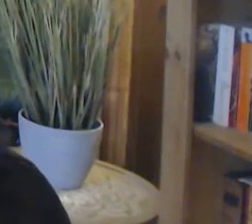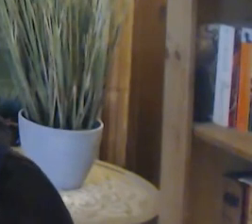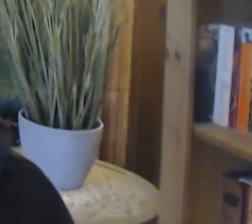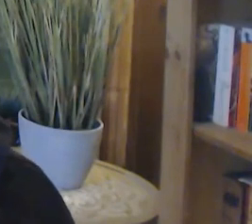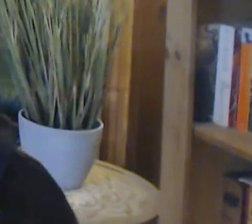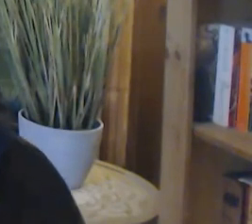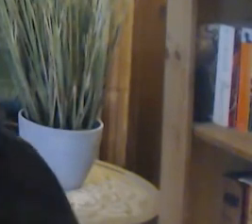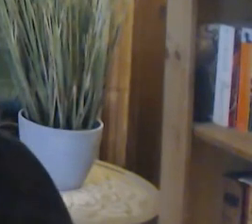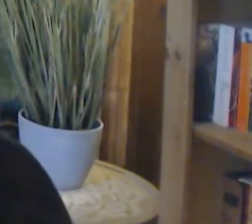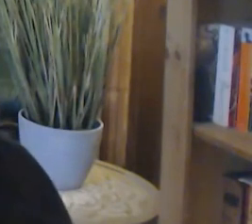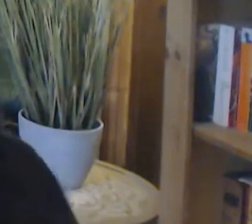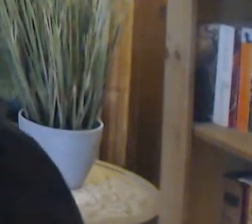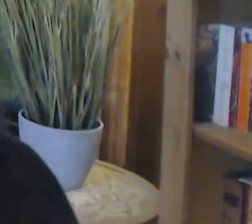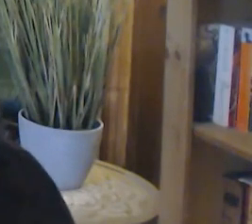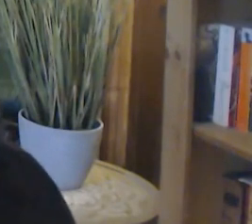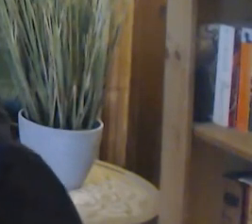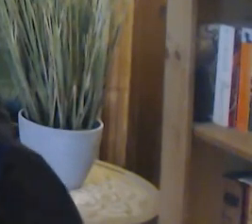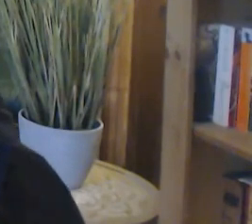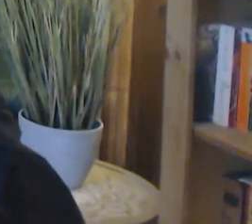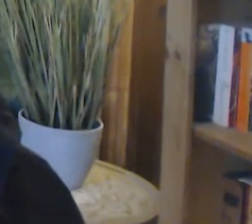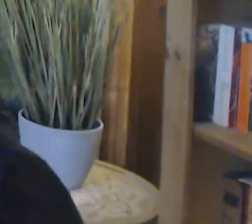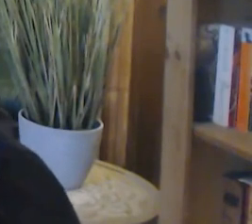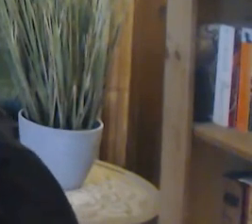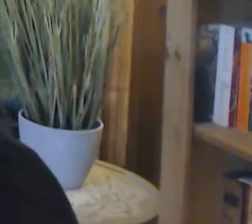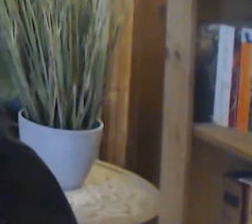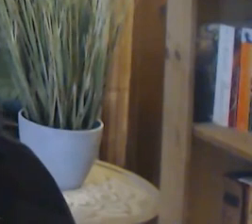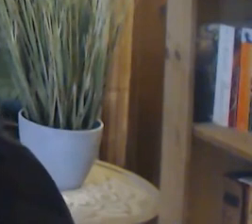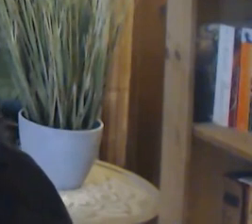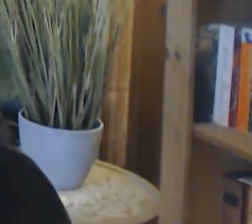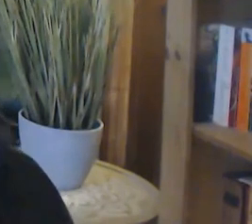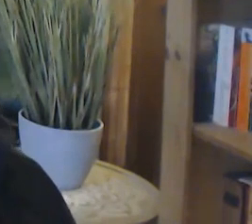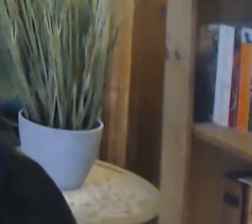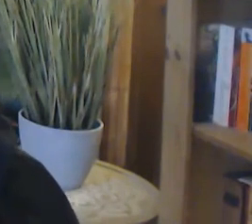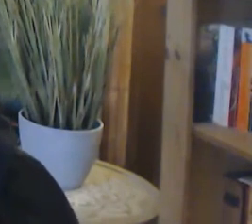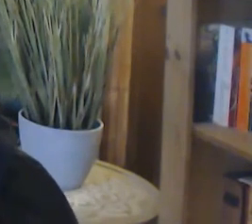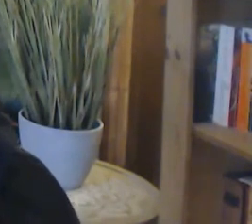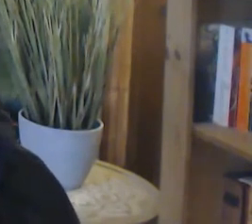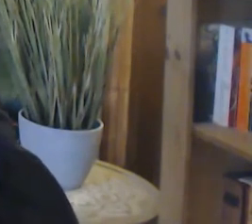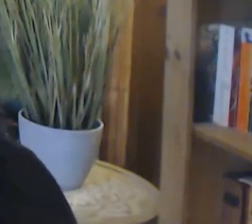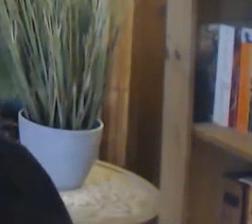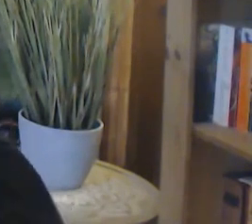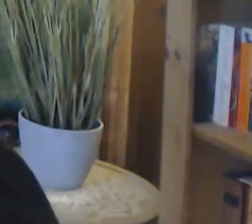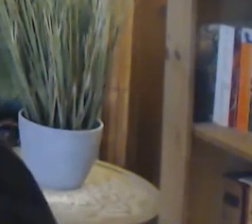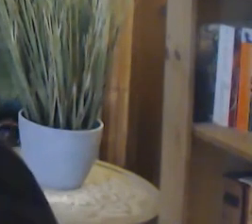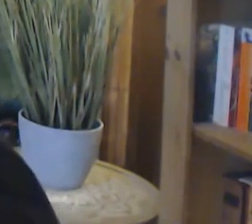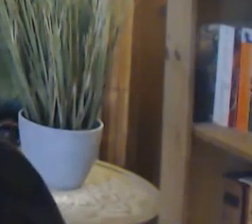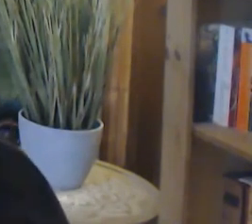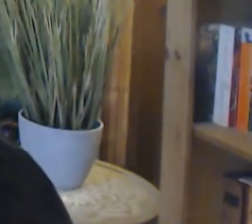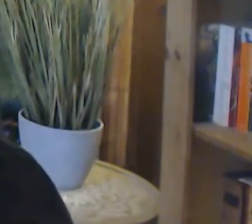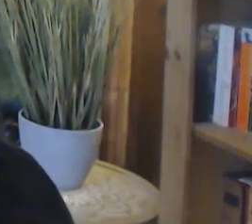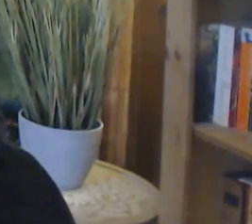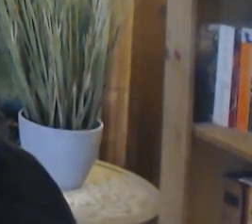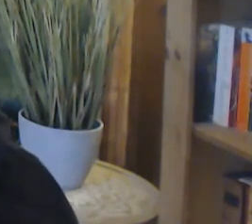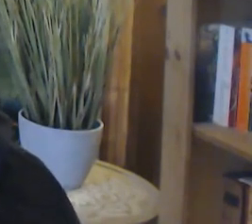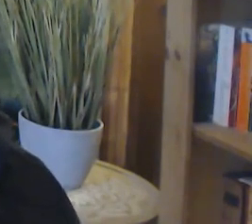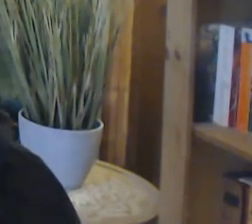Conan Doyle. Panelists on this event include the best-selling author of Victoria and Abdul and the Mystery of the Parsi Lawyer,